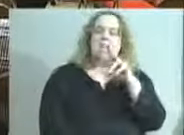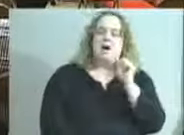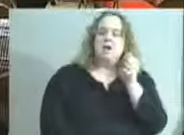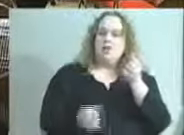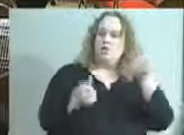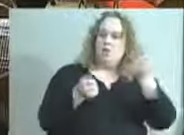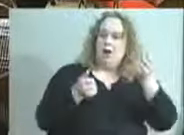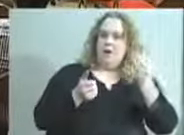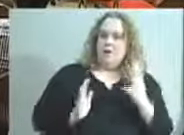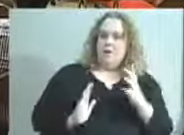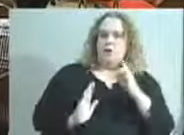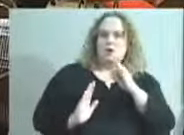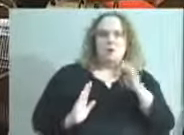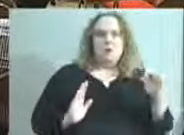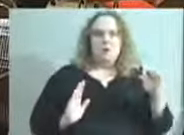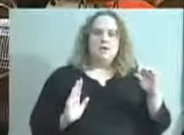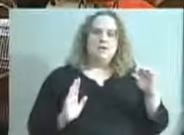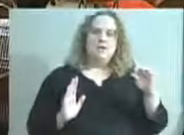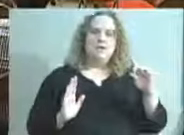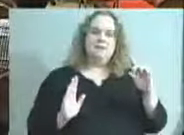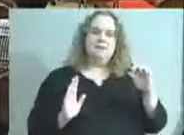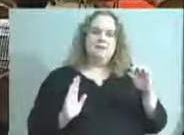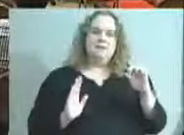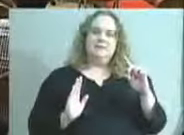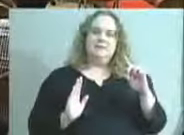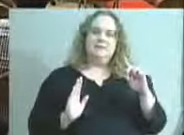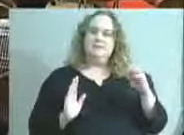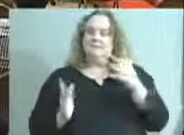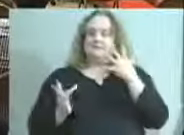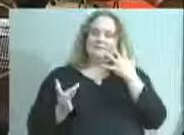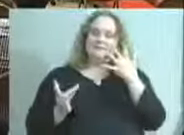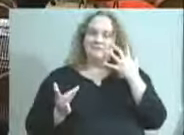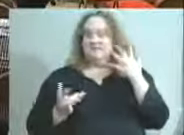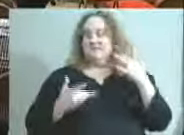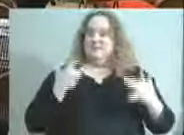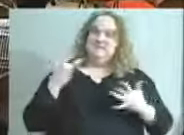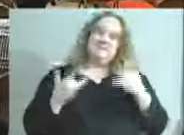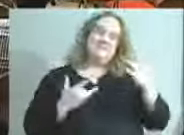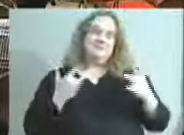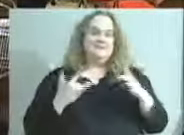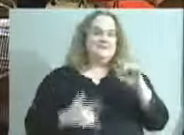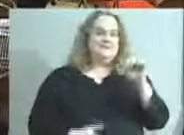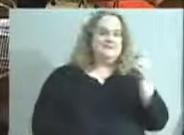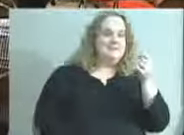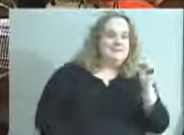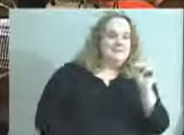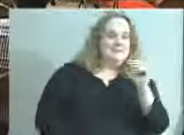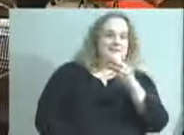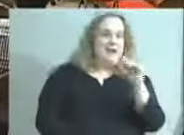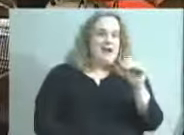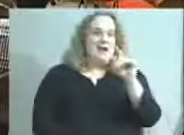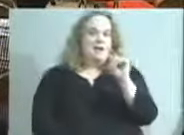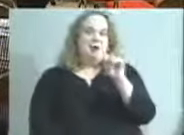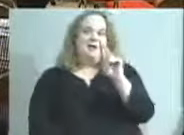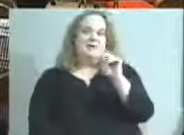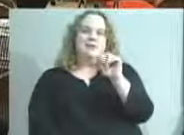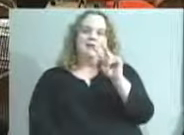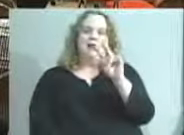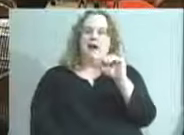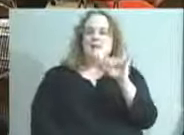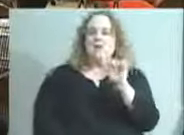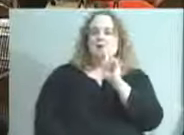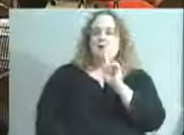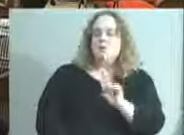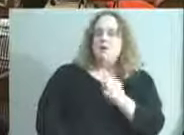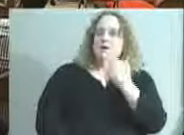were just bright, like very, you know, spunky in the morning. Dan and Travis were just awesome bus